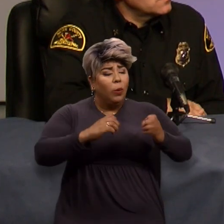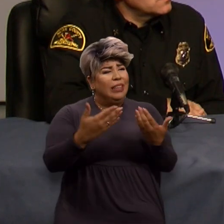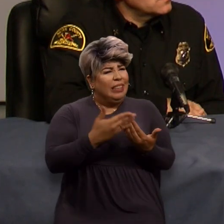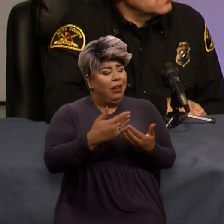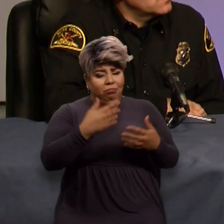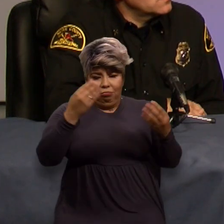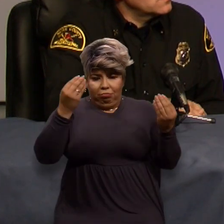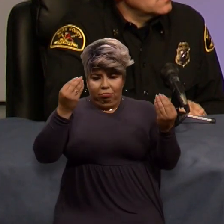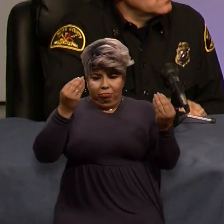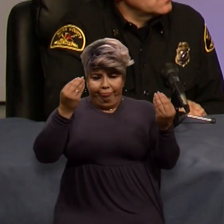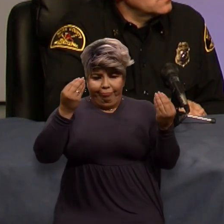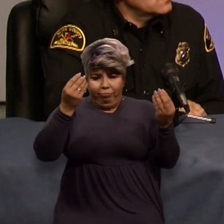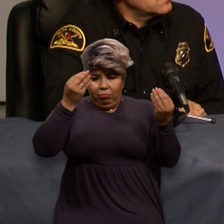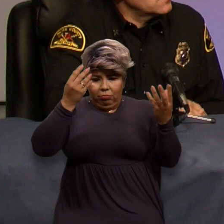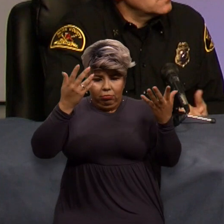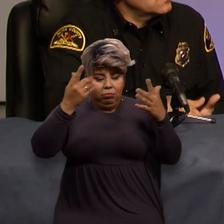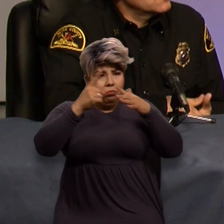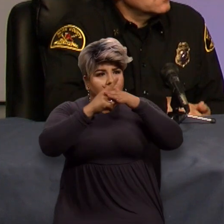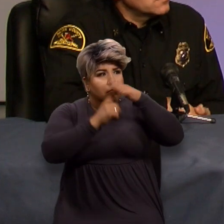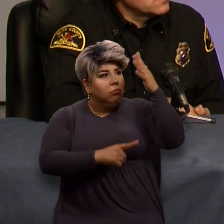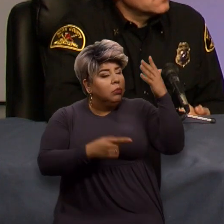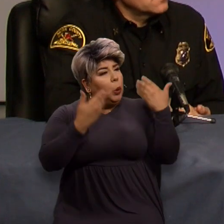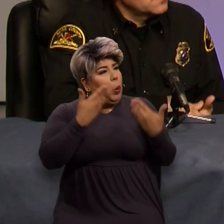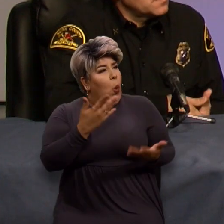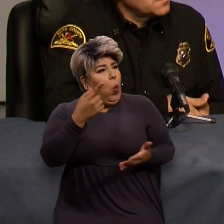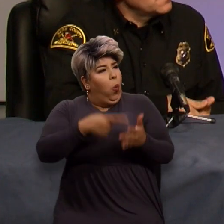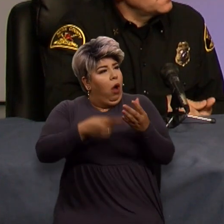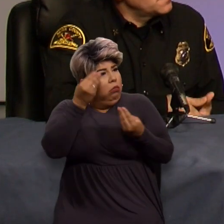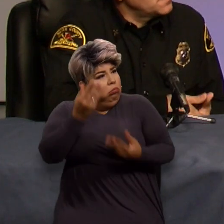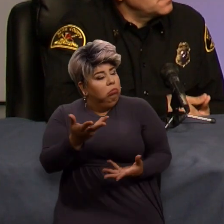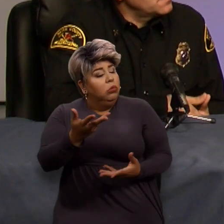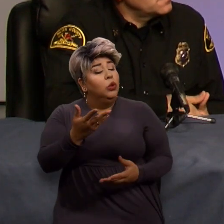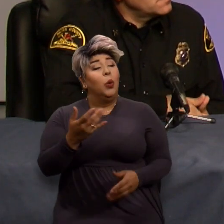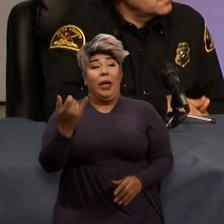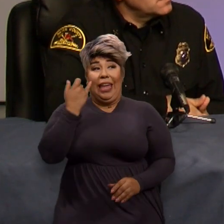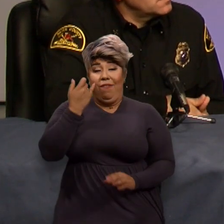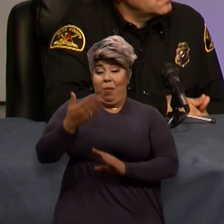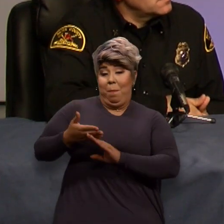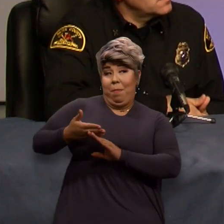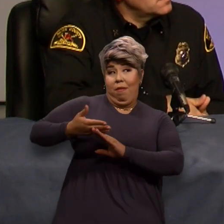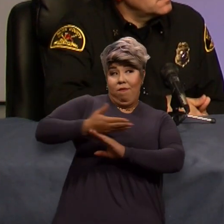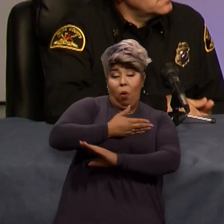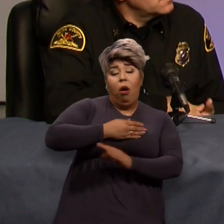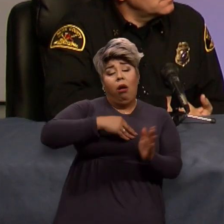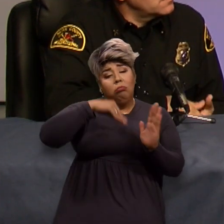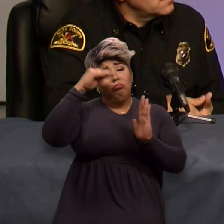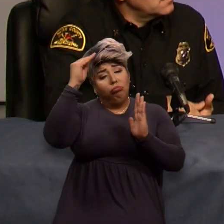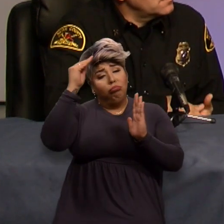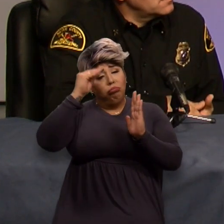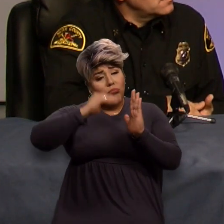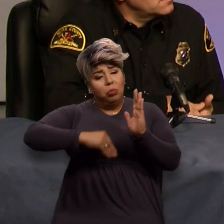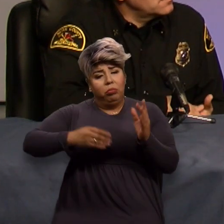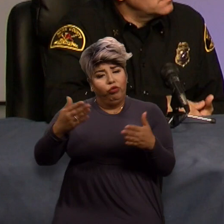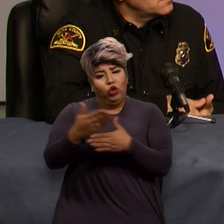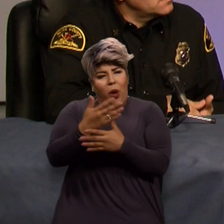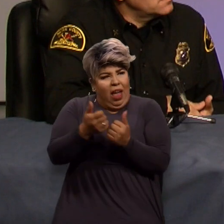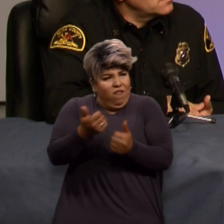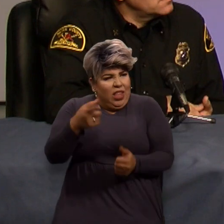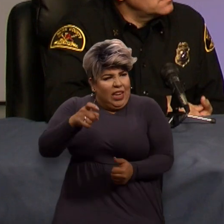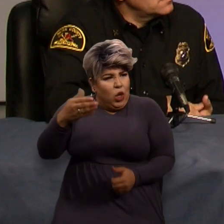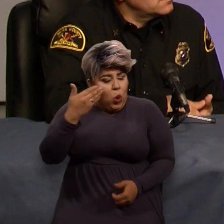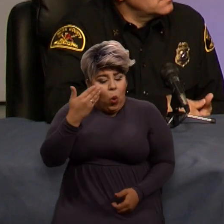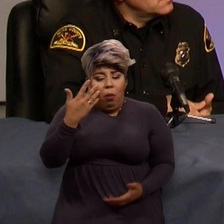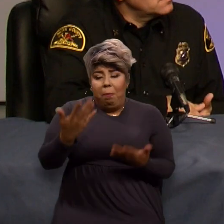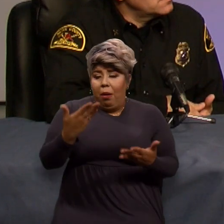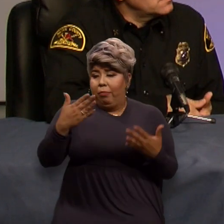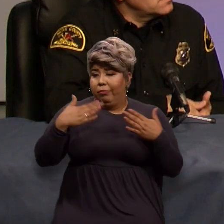forget what vital information you want to give dispatch. So if you sign up and you pre-tell us everything we need to know, whether it's